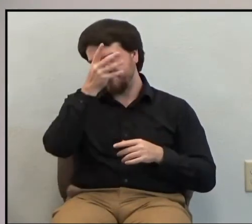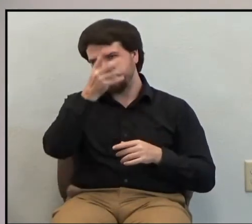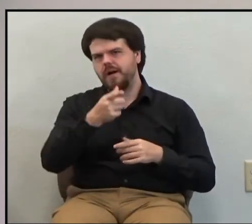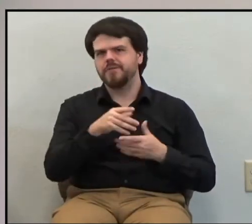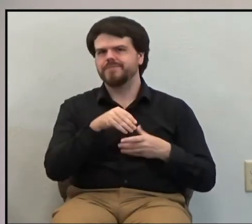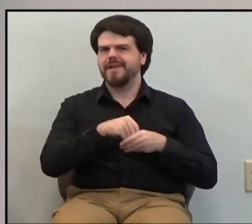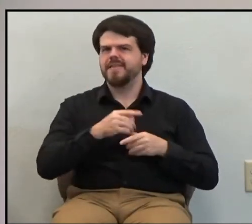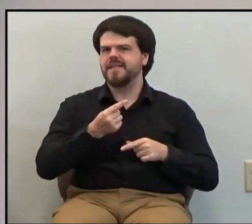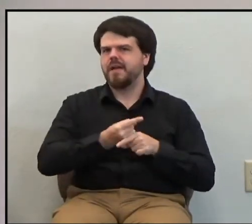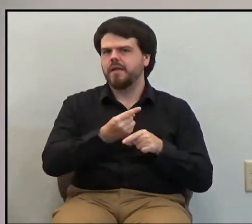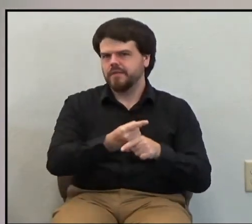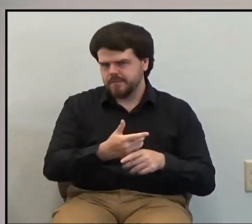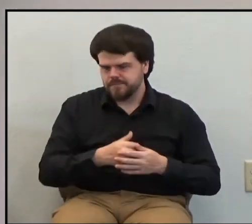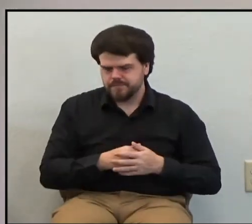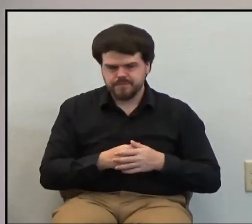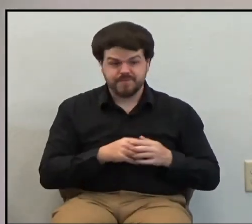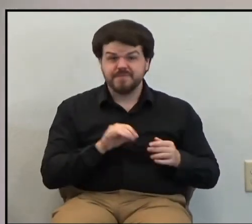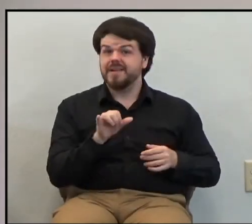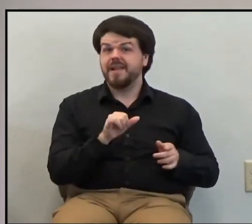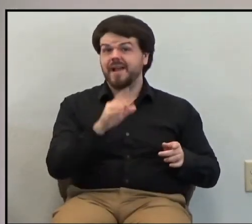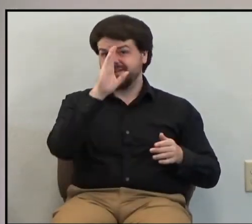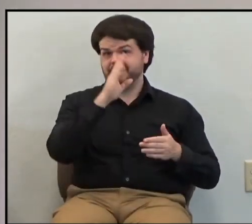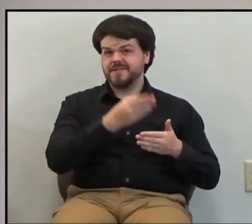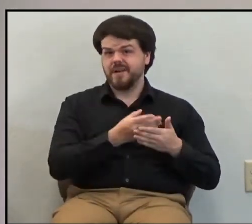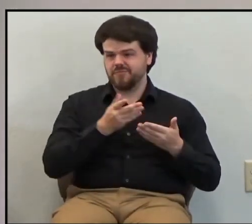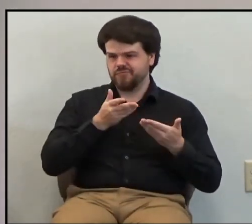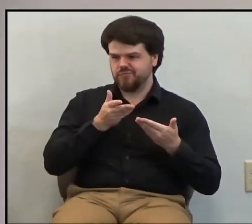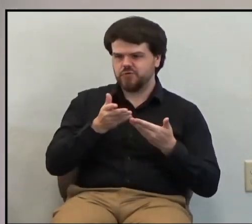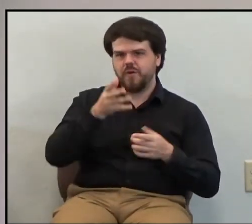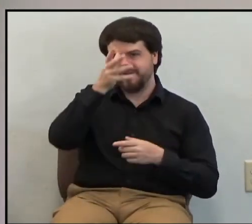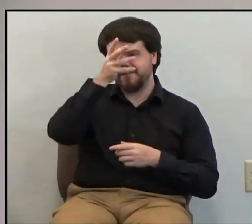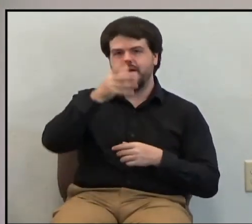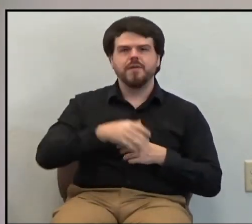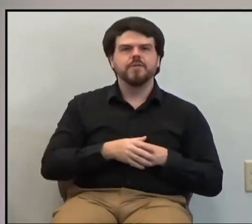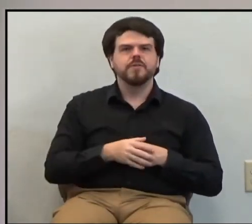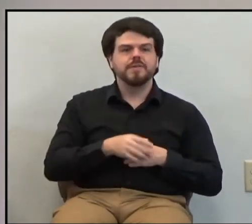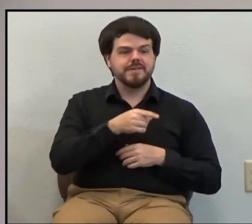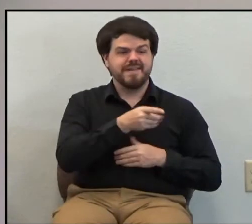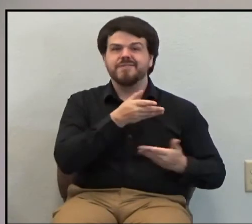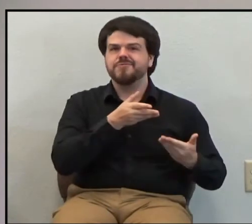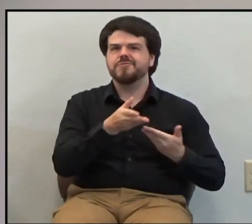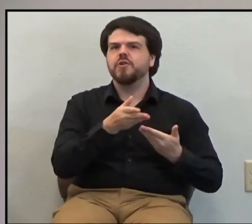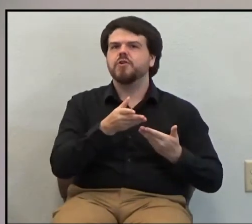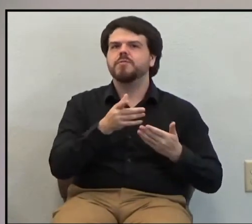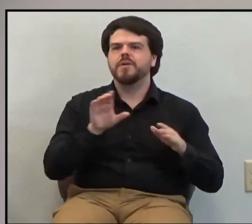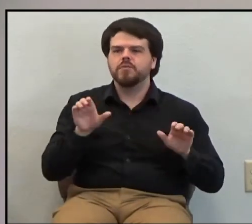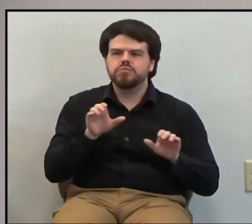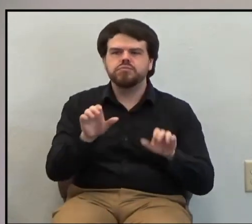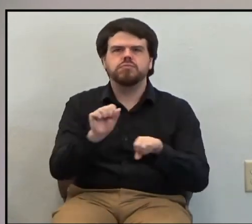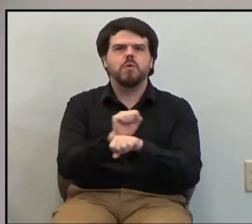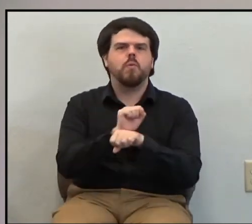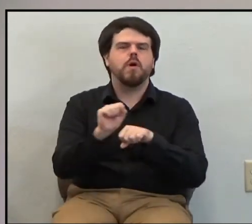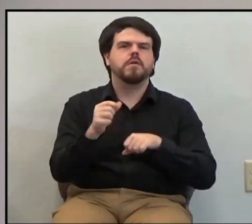Because like a son to a father, Timothy has served me in the work of the gospel.